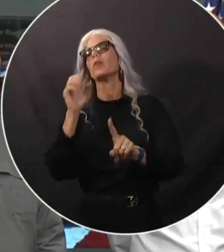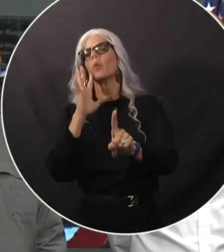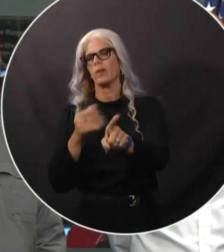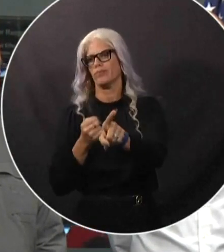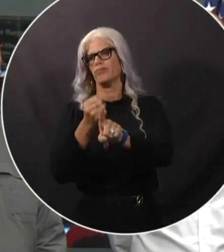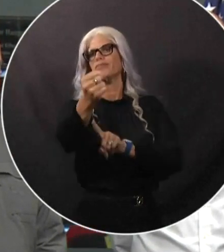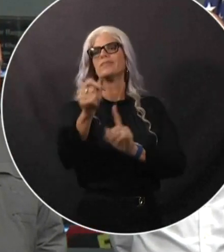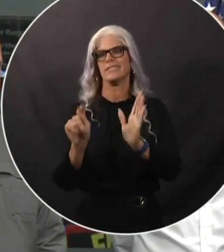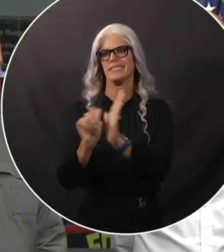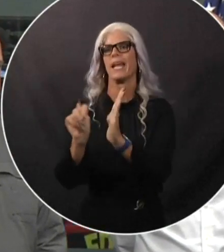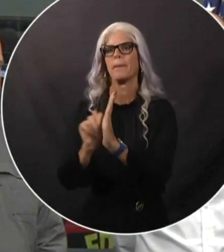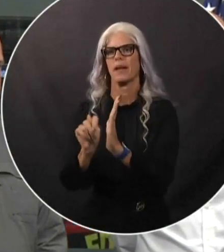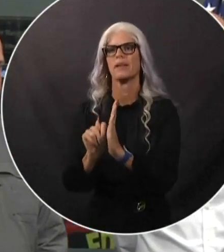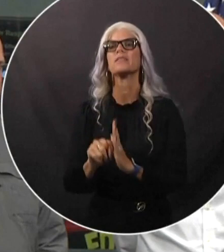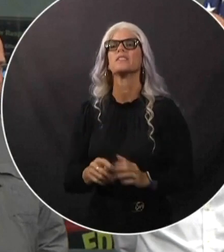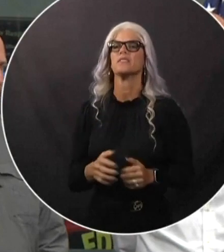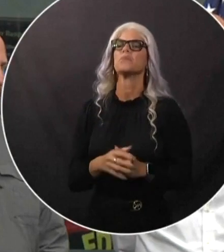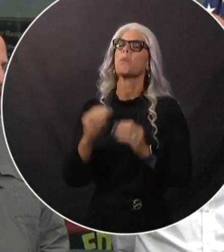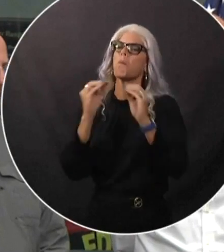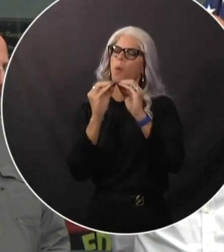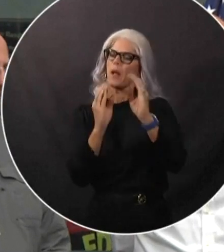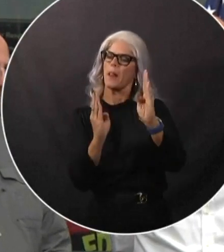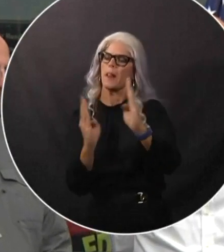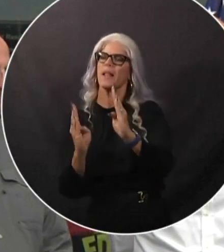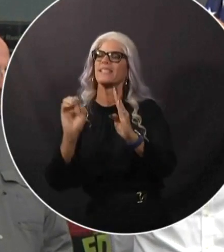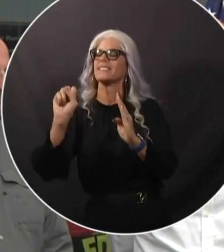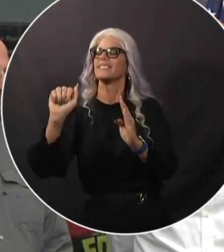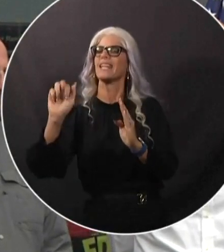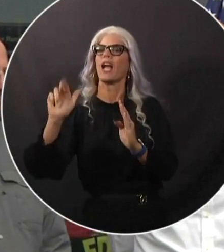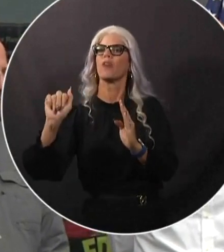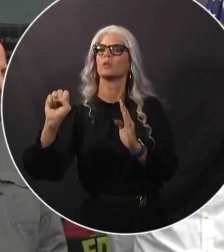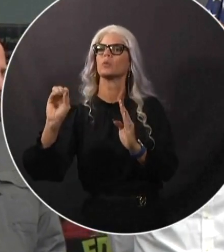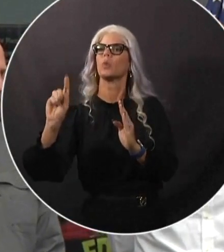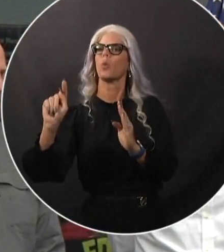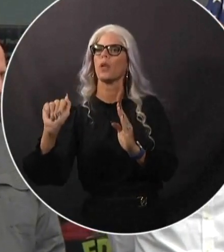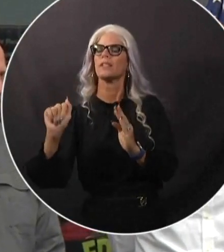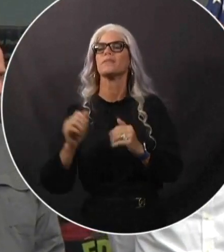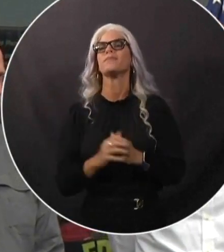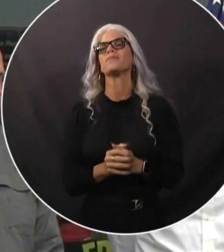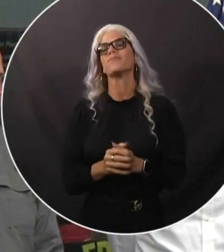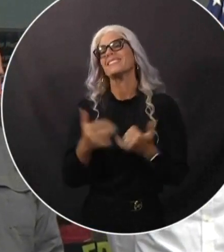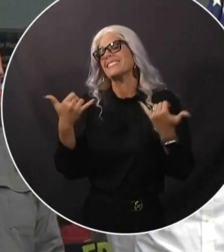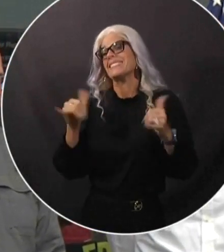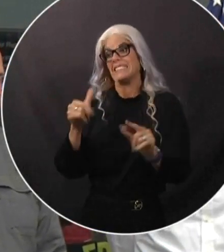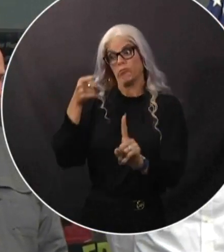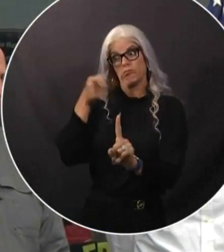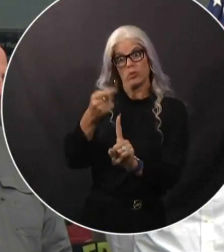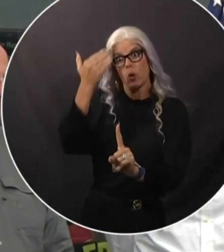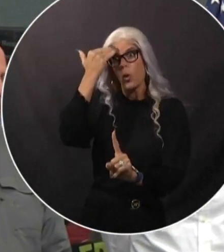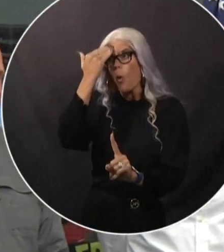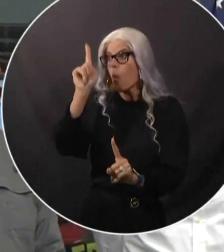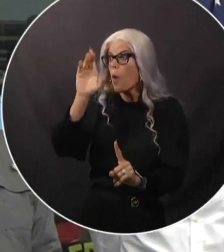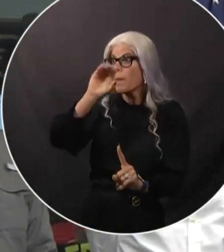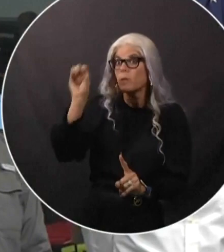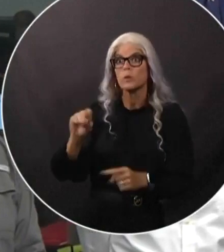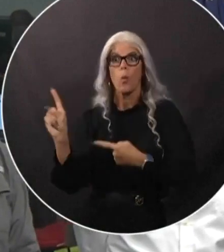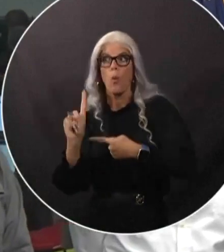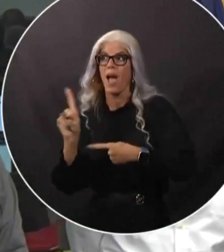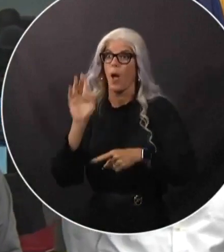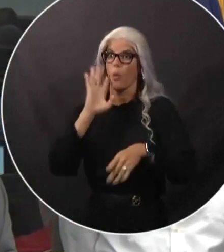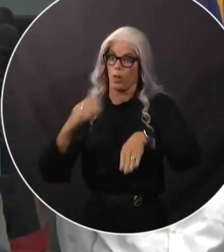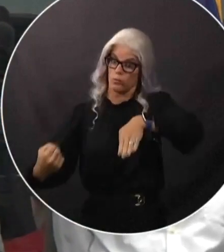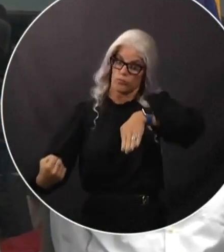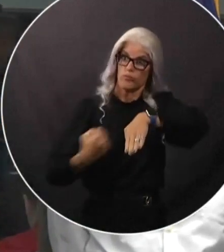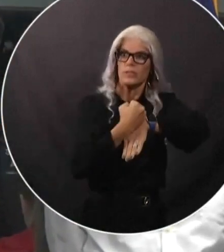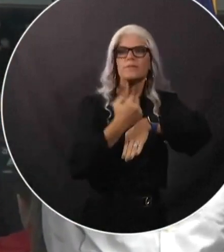into the Sarasota area. There's still uncertainty with where that exact landfall will be. But just understand the impacts